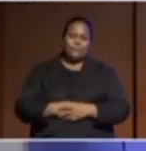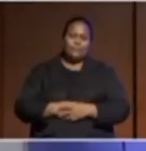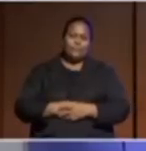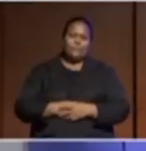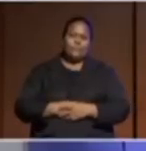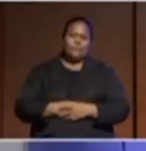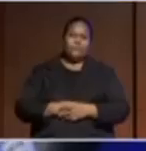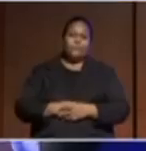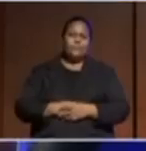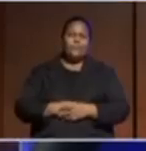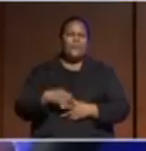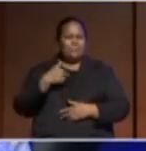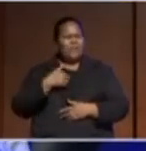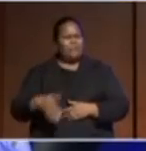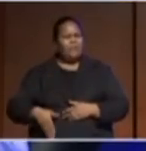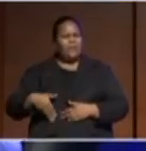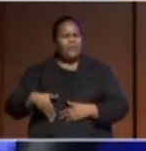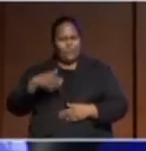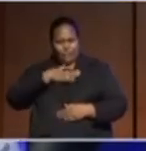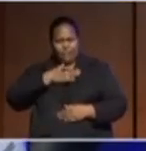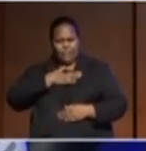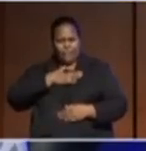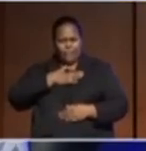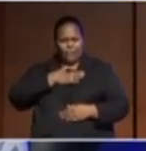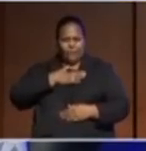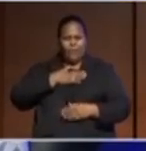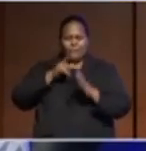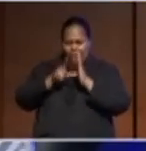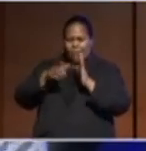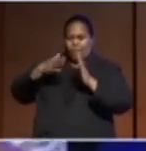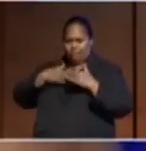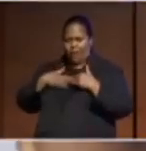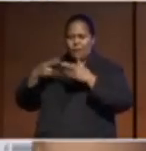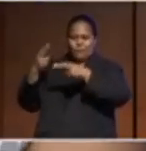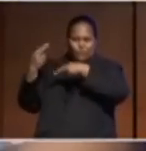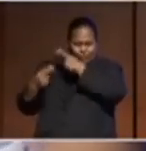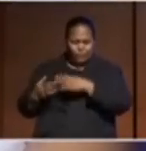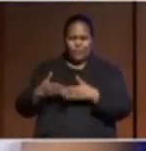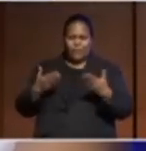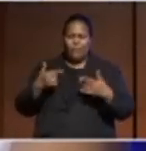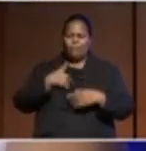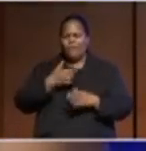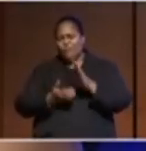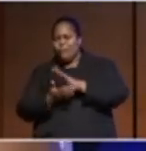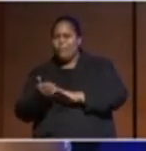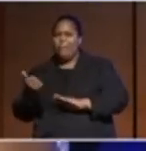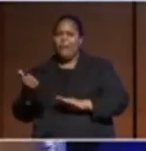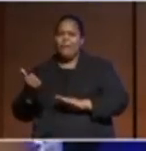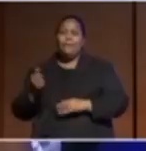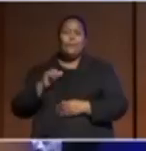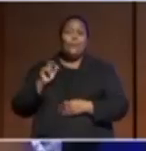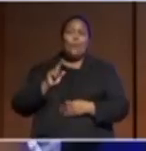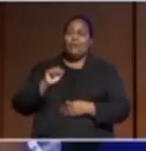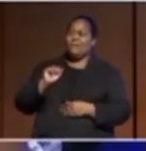compelled in my time and in my generation that I had to go back to what